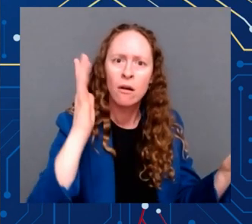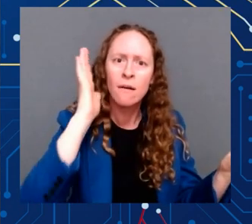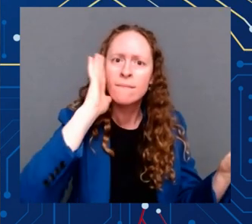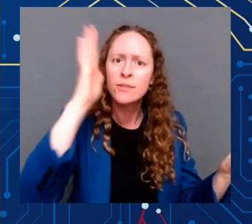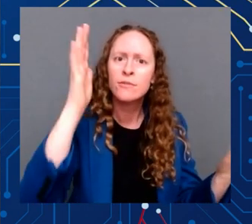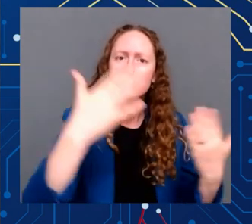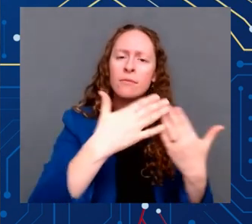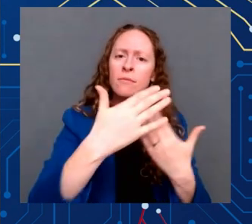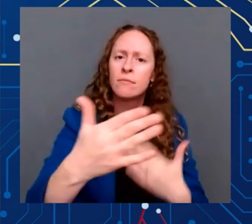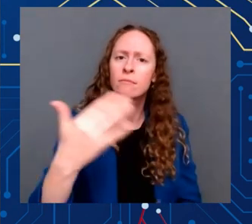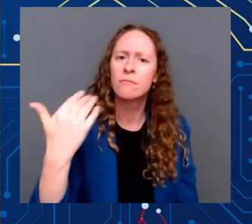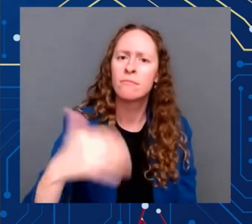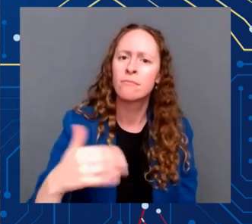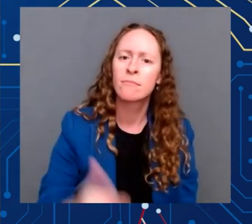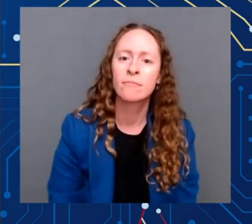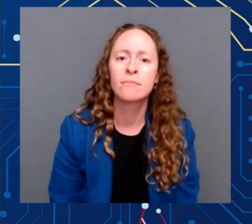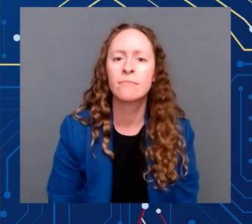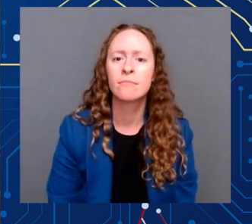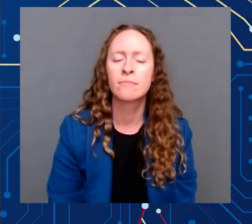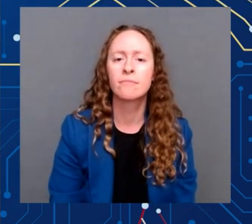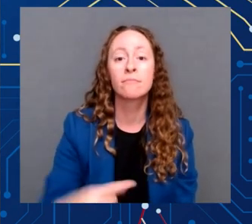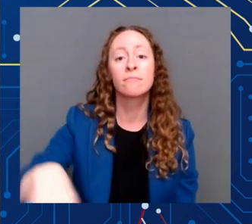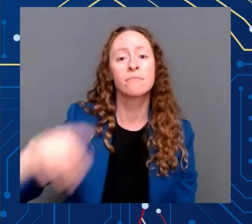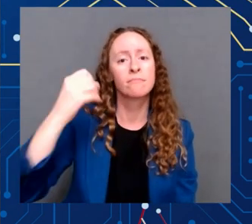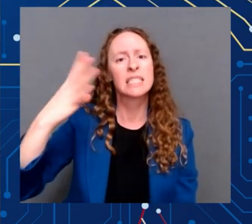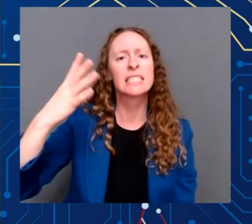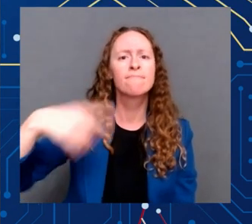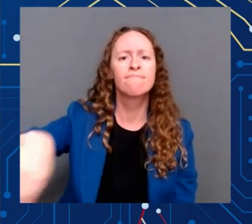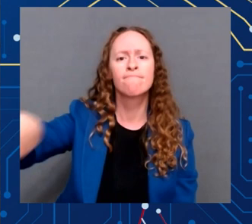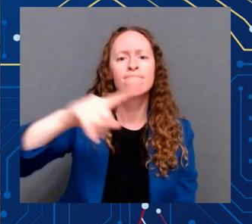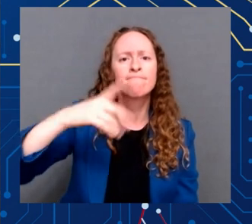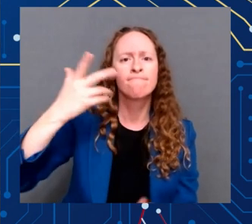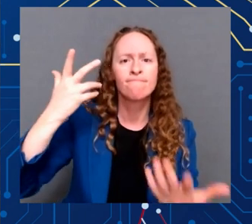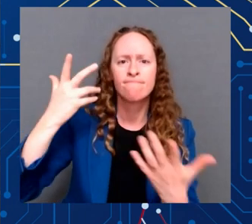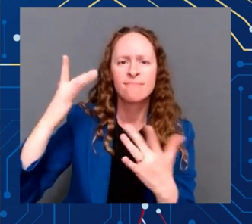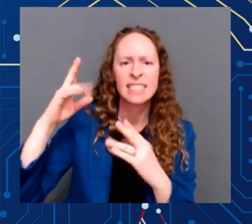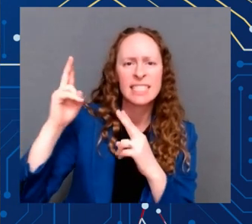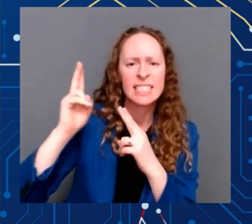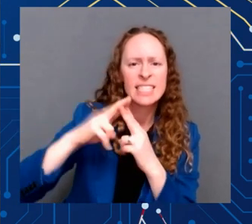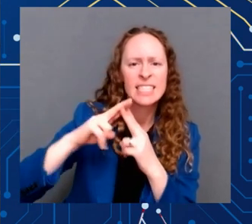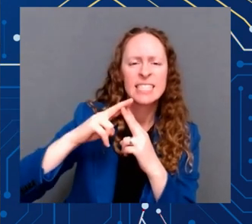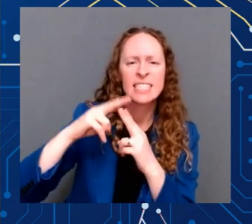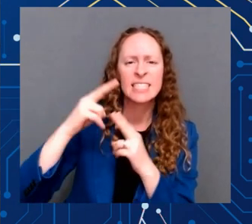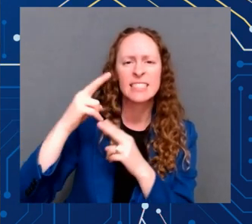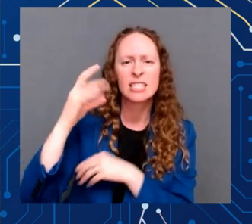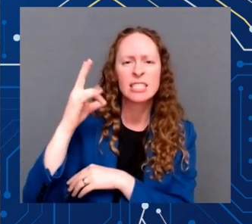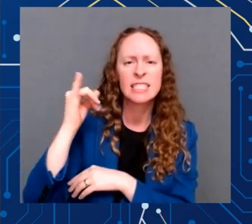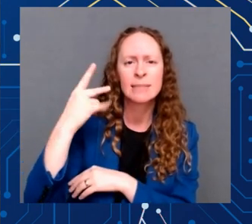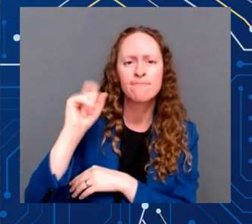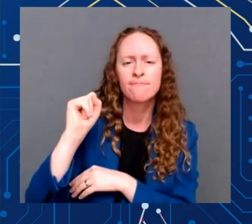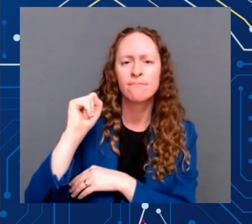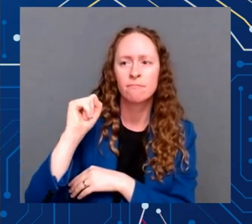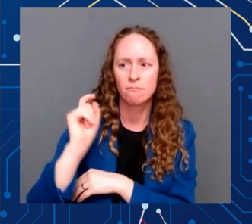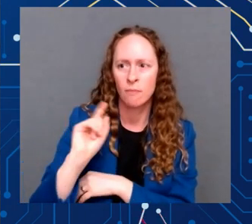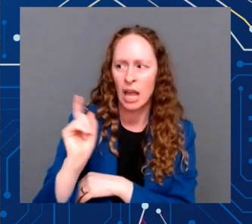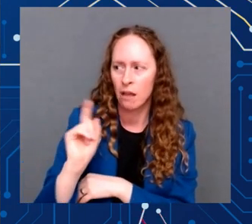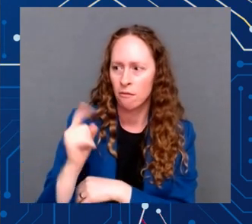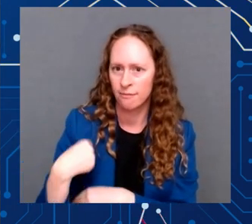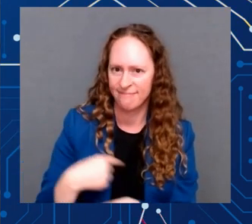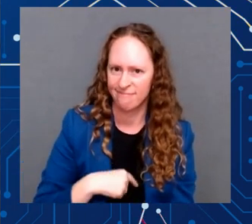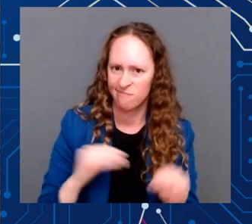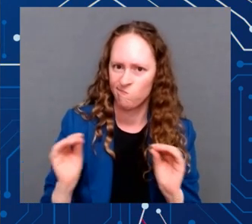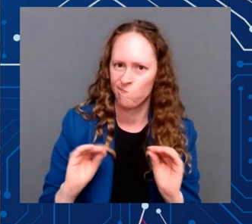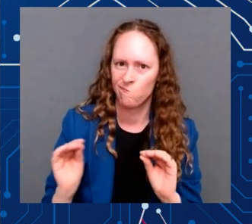And China is trying to move away ahead of us in manufacturing these sophisticated chips as well. It's no wonder the Chinese Communist